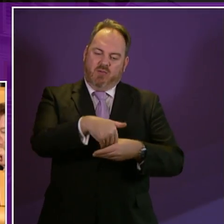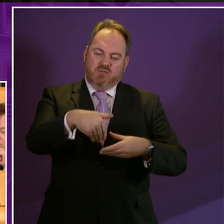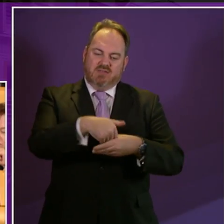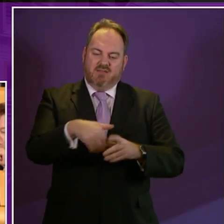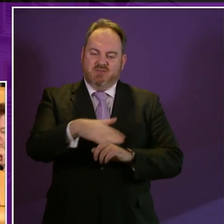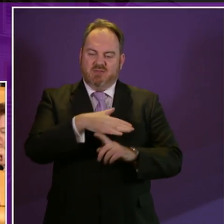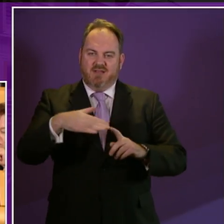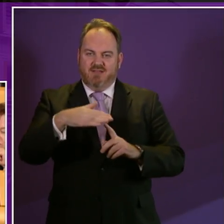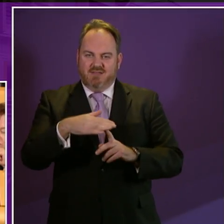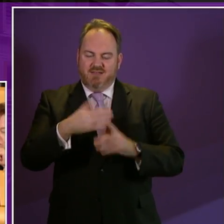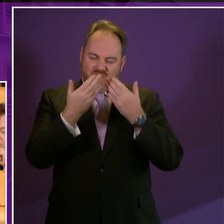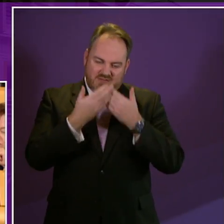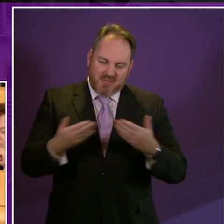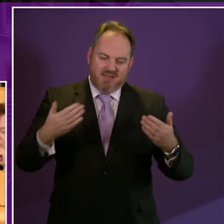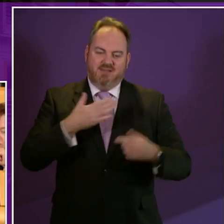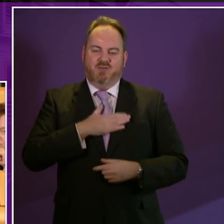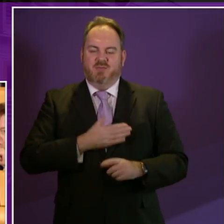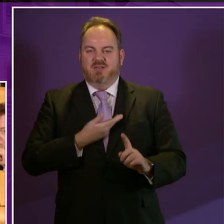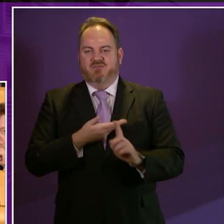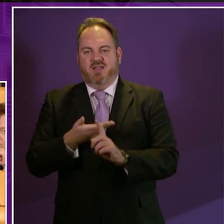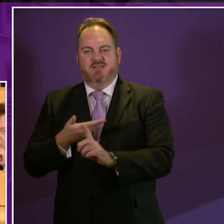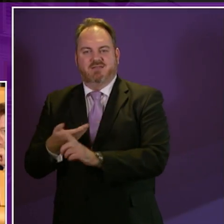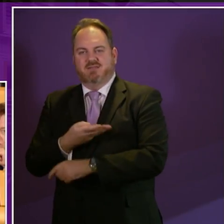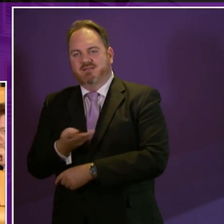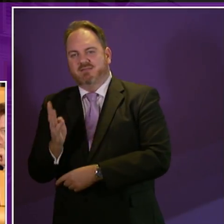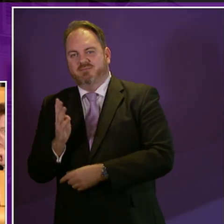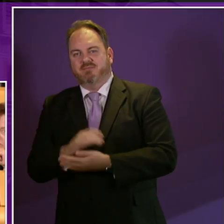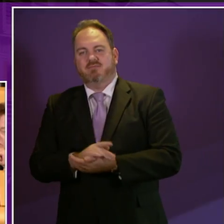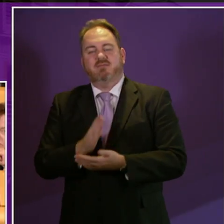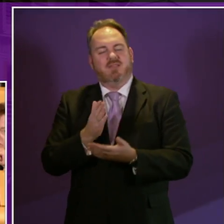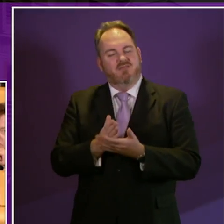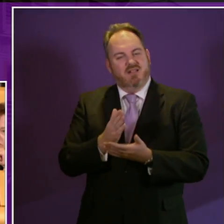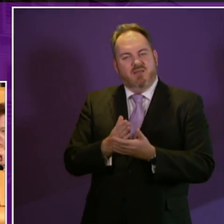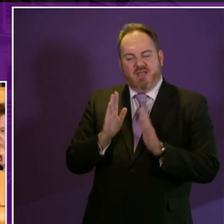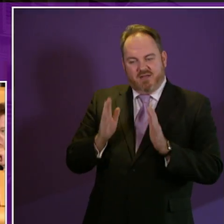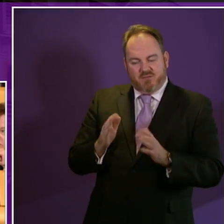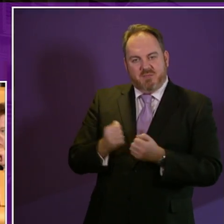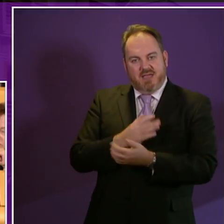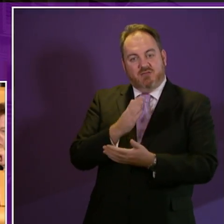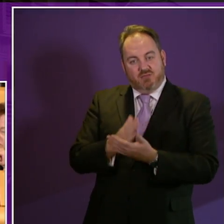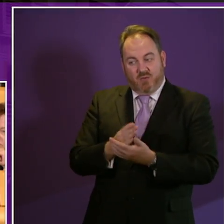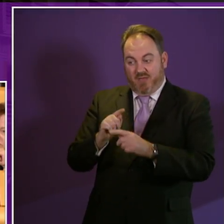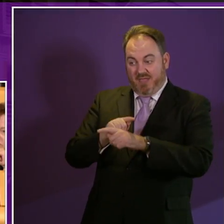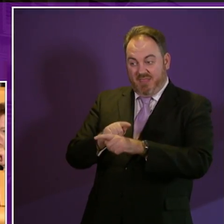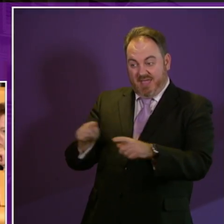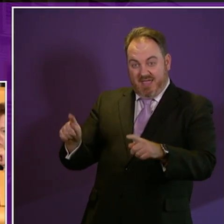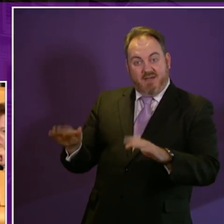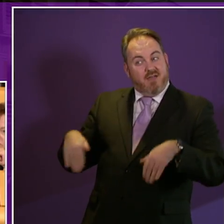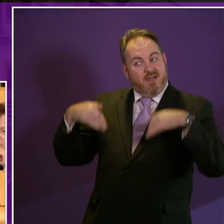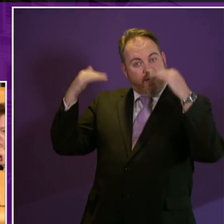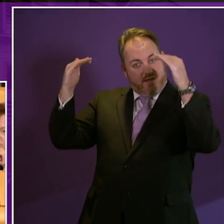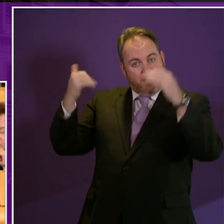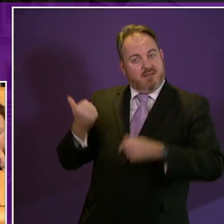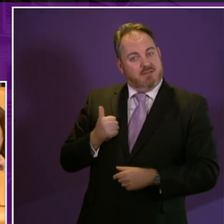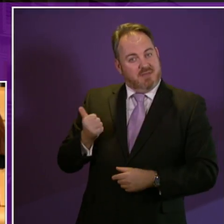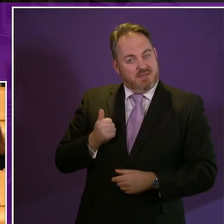achieve this is appropriately ambitious but the Scottish Government must recognise the weight of expectation disabled people will have because